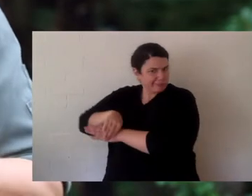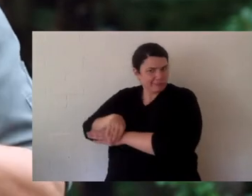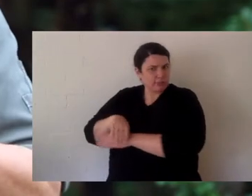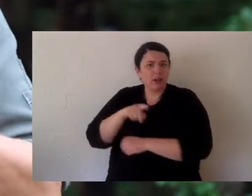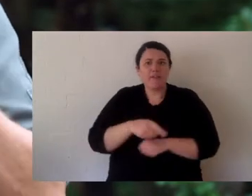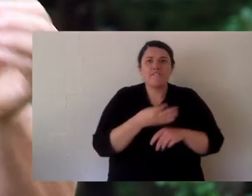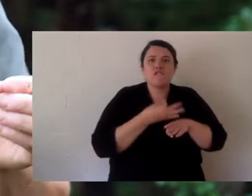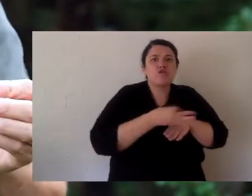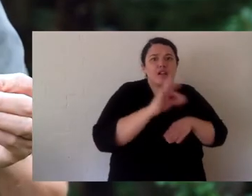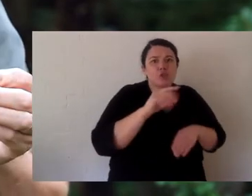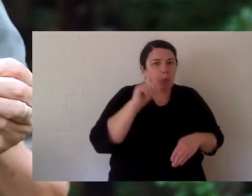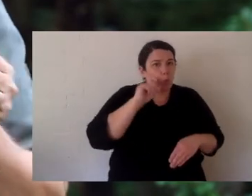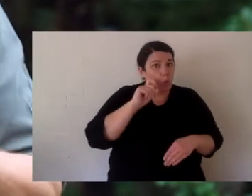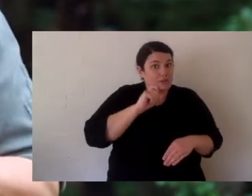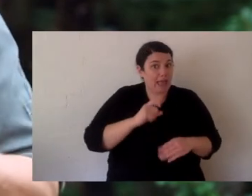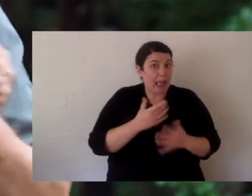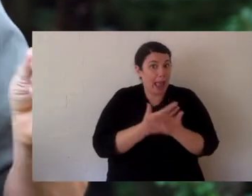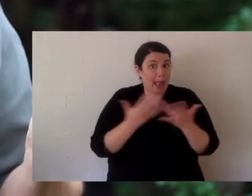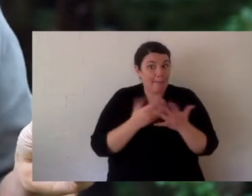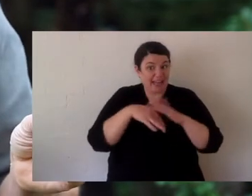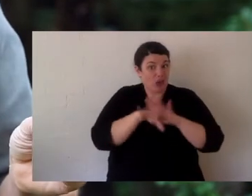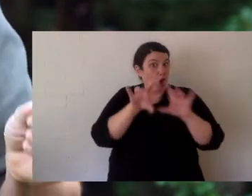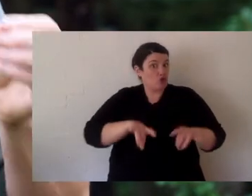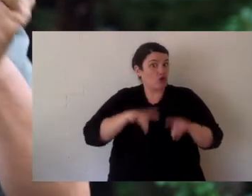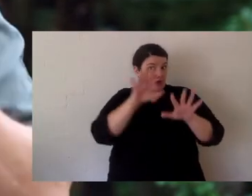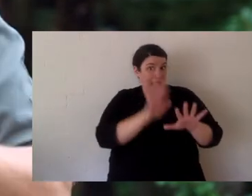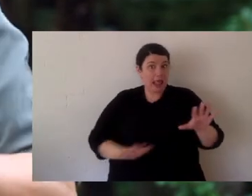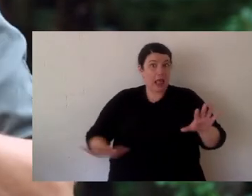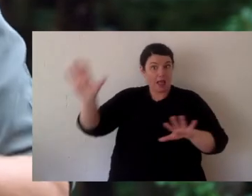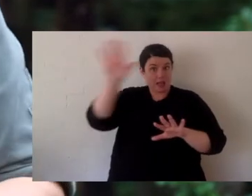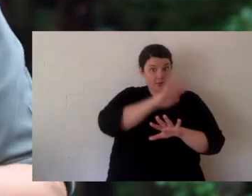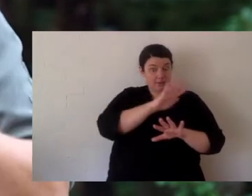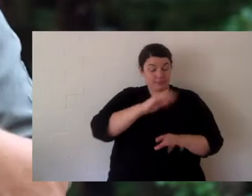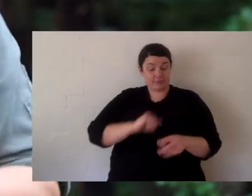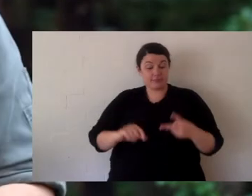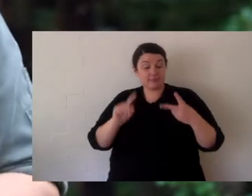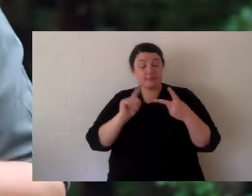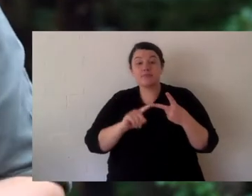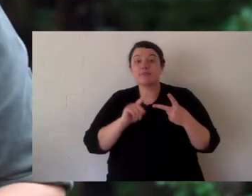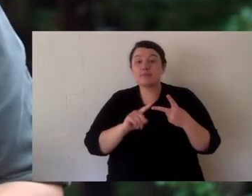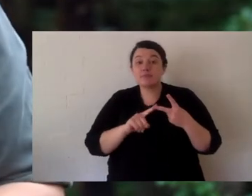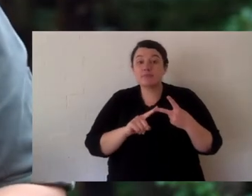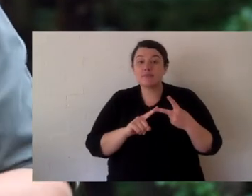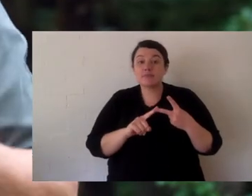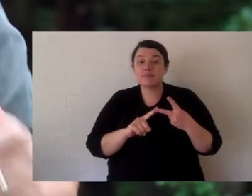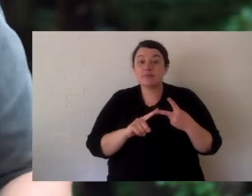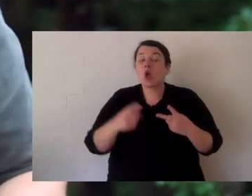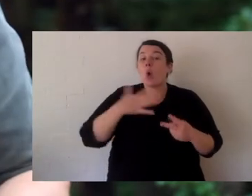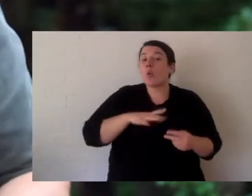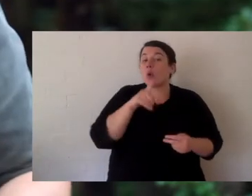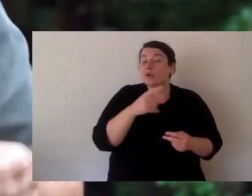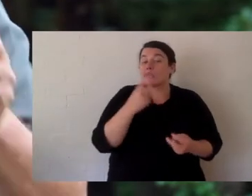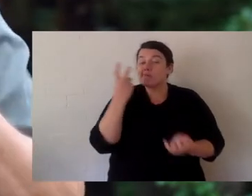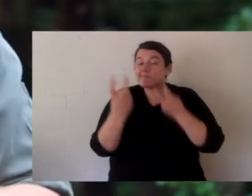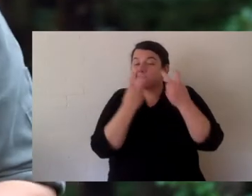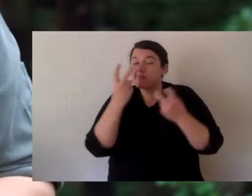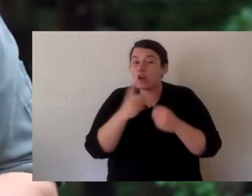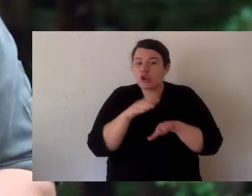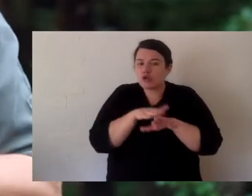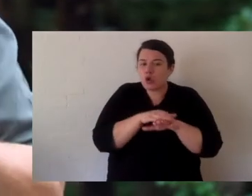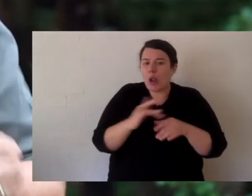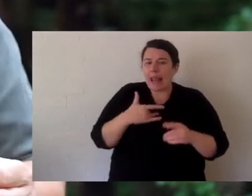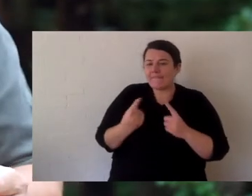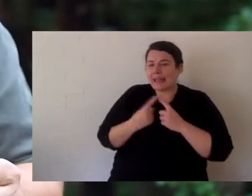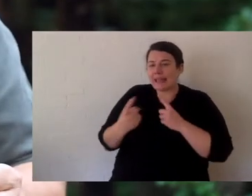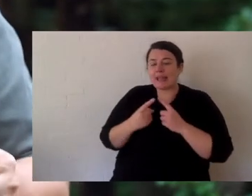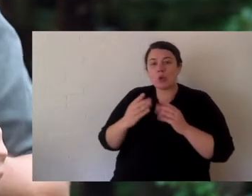said freshwater. I'm not talking about sea turtles. How many species of freshwater turtles are there in Australia? And the next thing